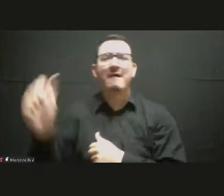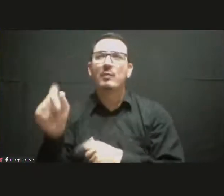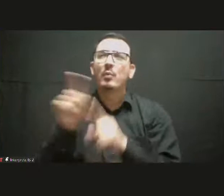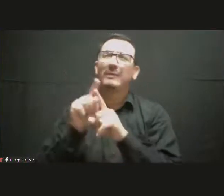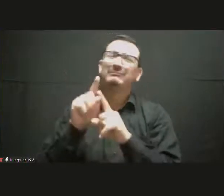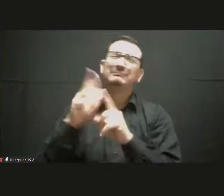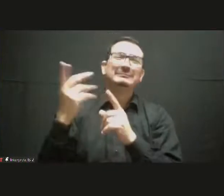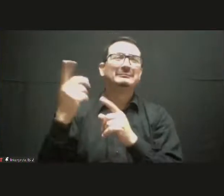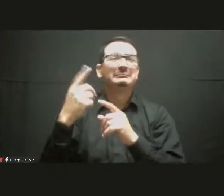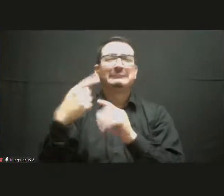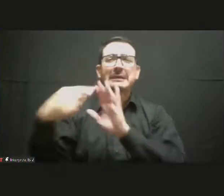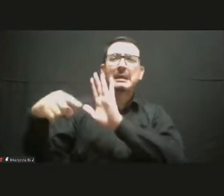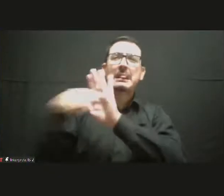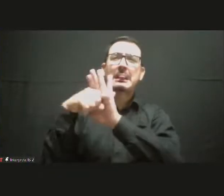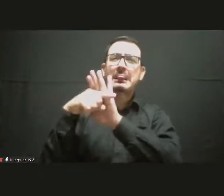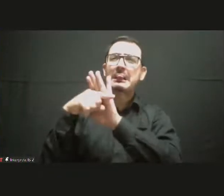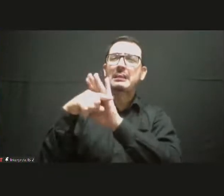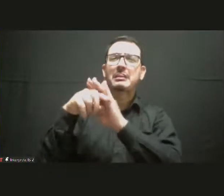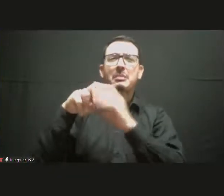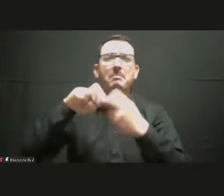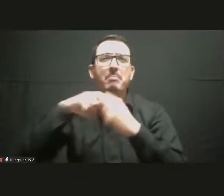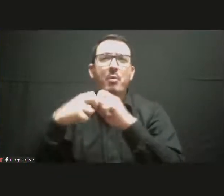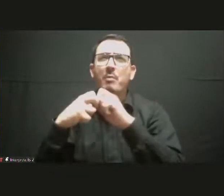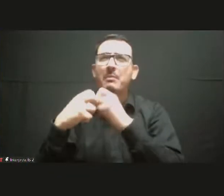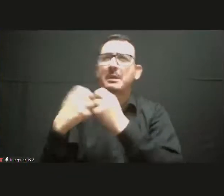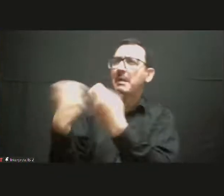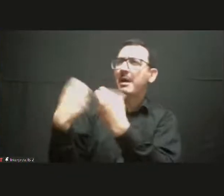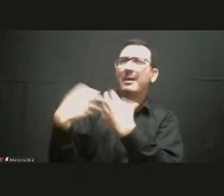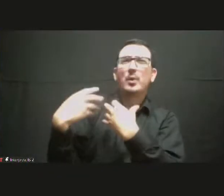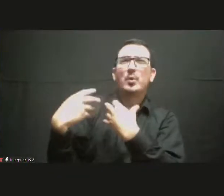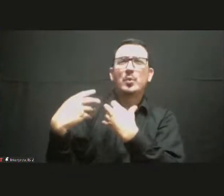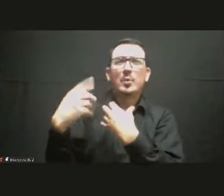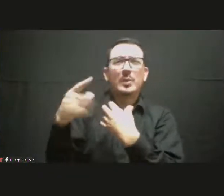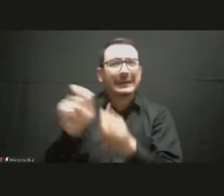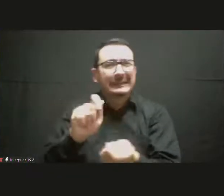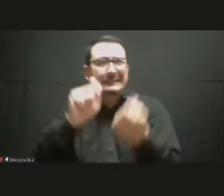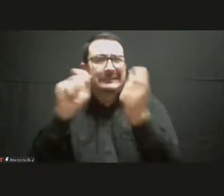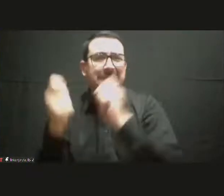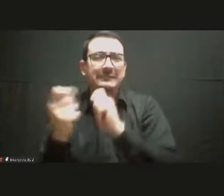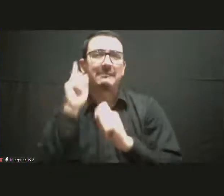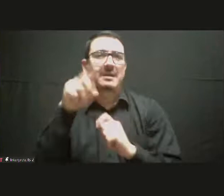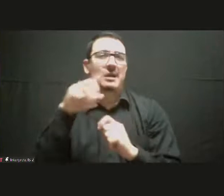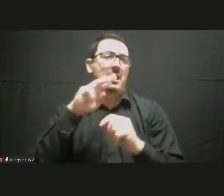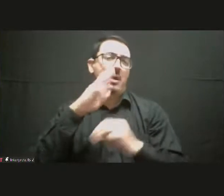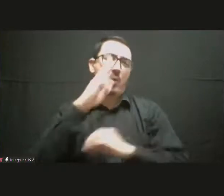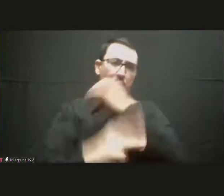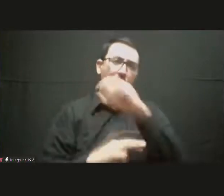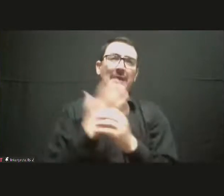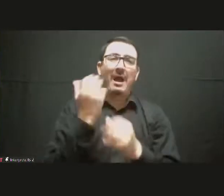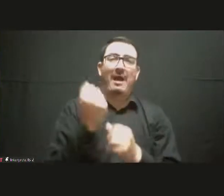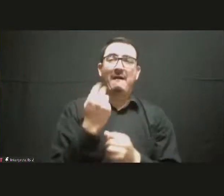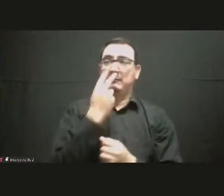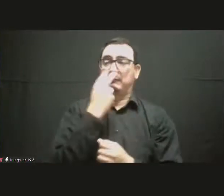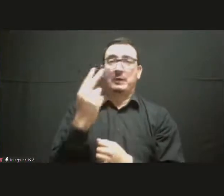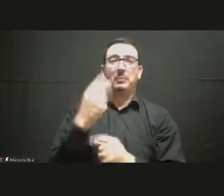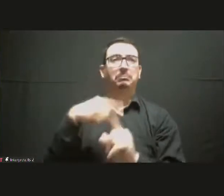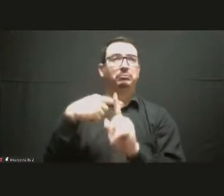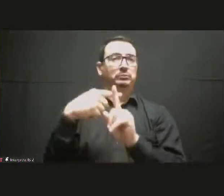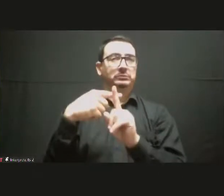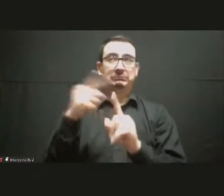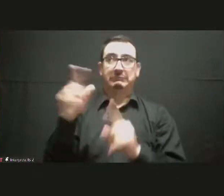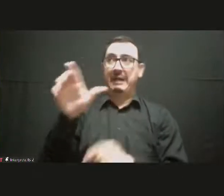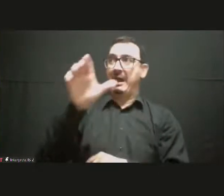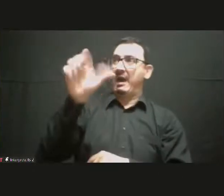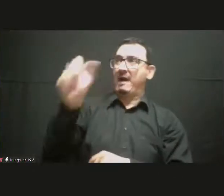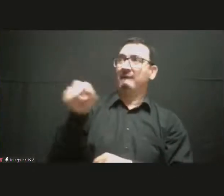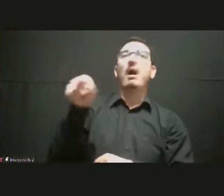very creative, self-confident with a very strong young labor force. And I think we need to consider creativity as a resource